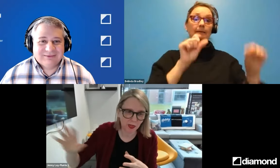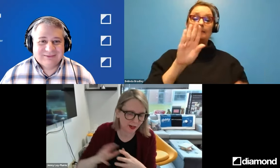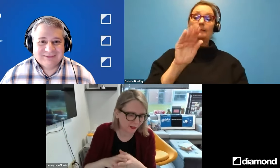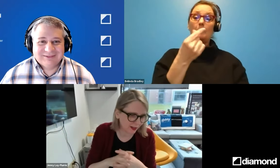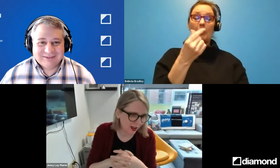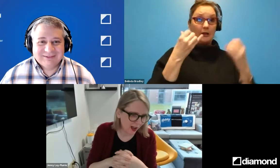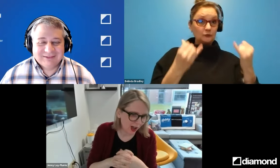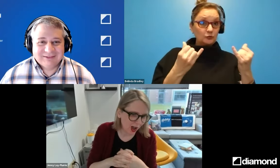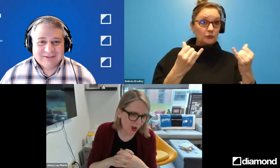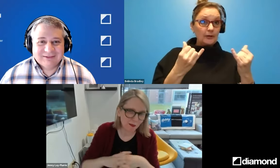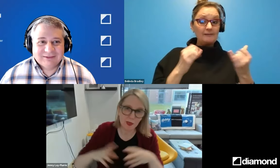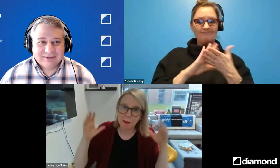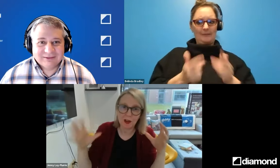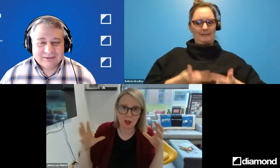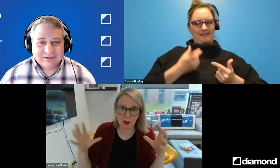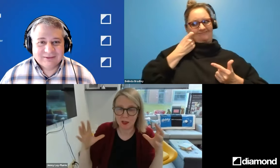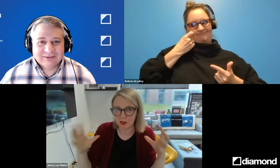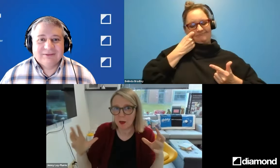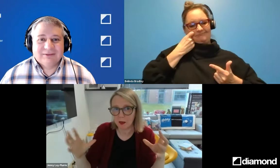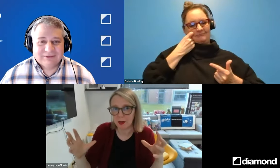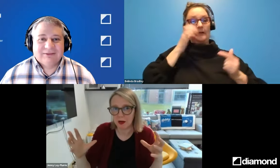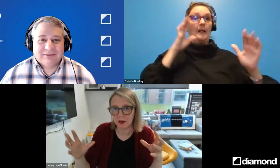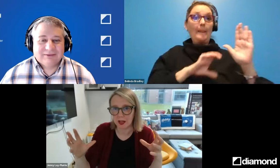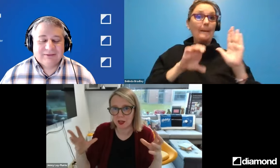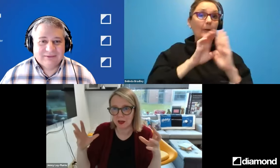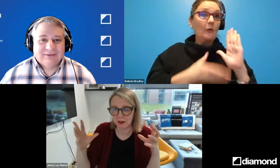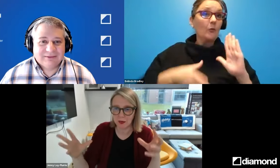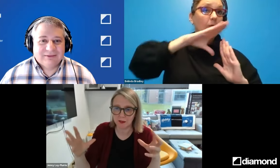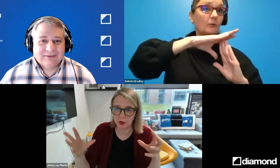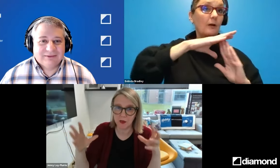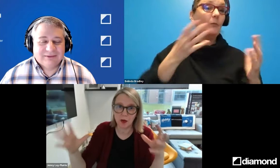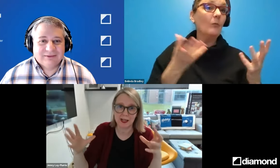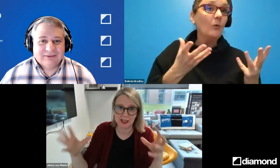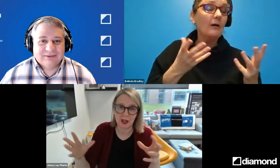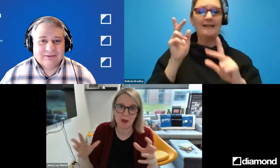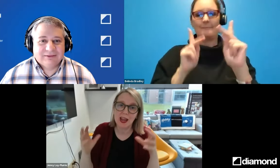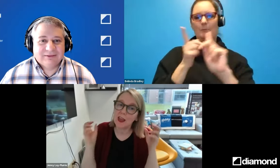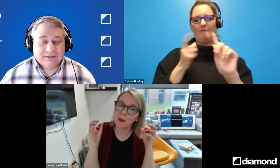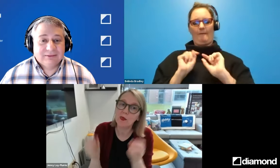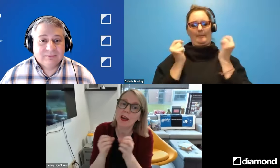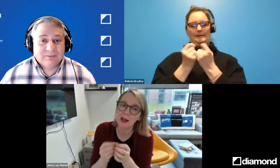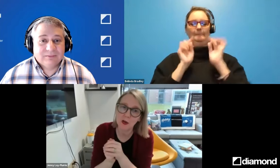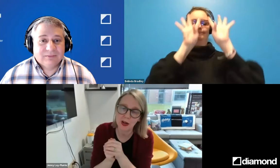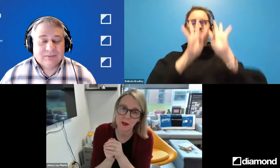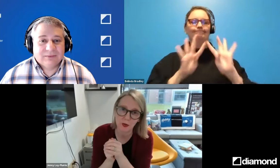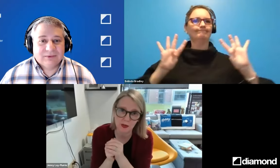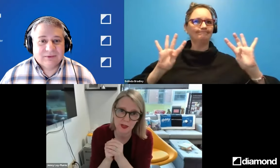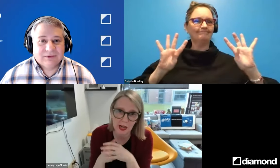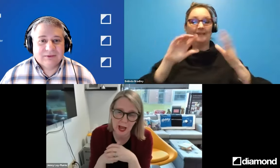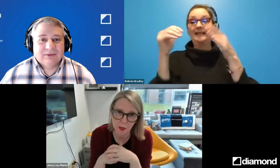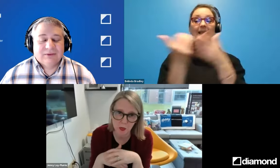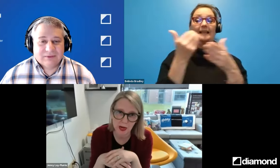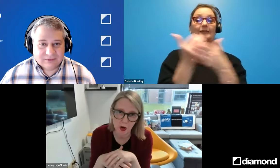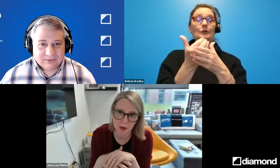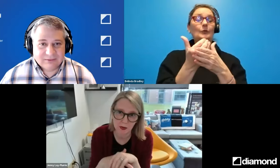just before this. Um, the picture on the top of the blog is actually some of the folks from our team in the brand new inclusive